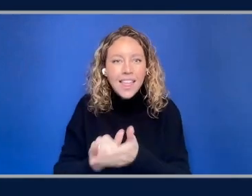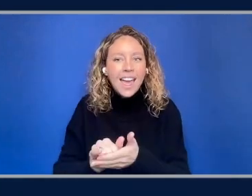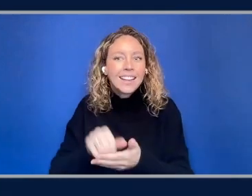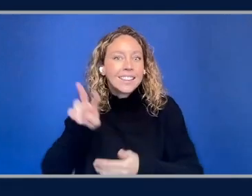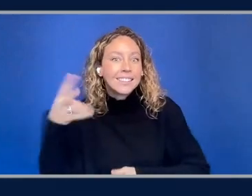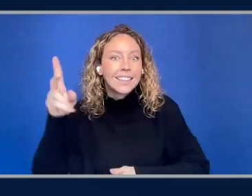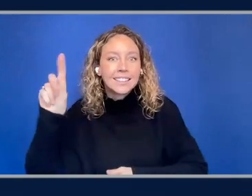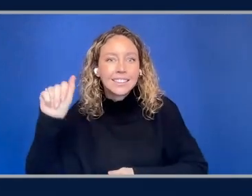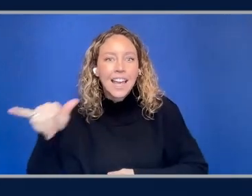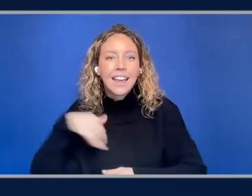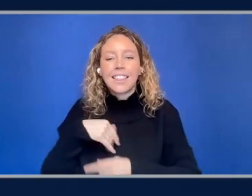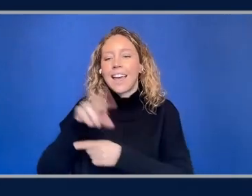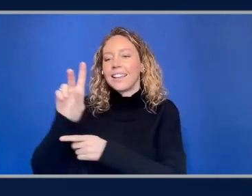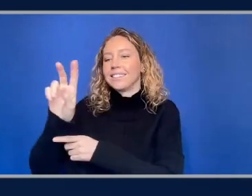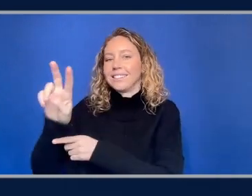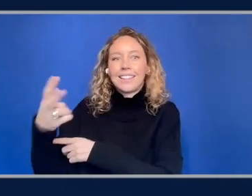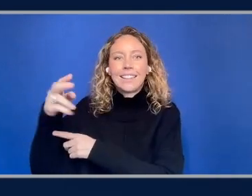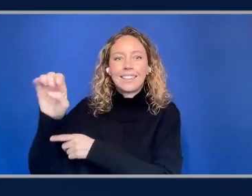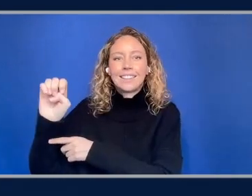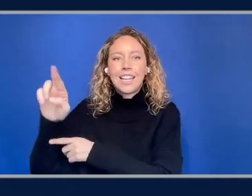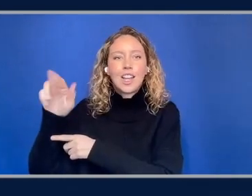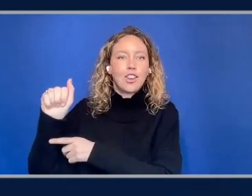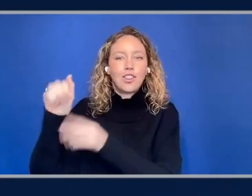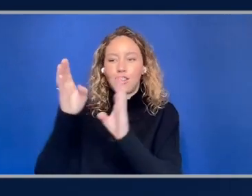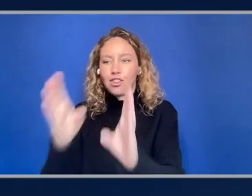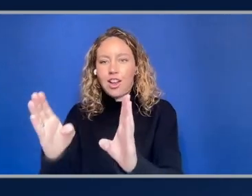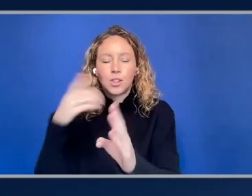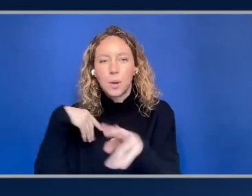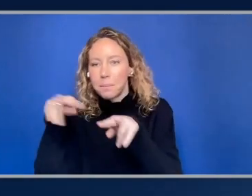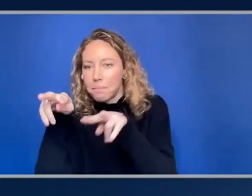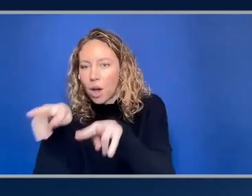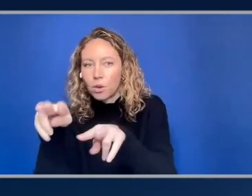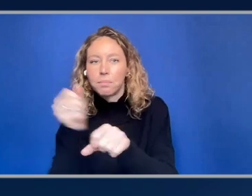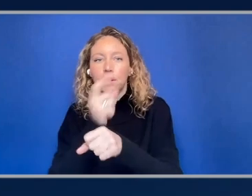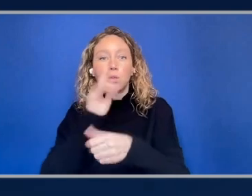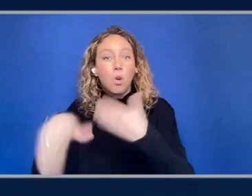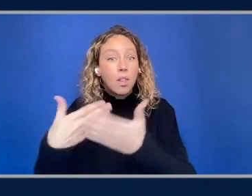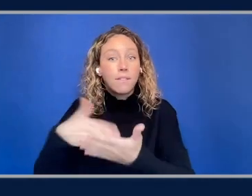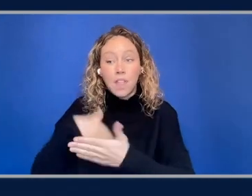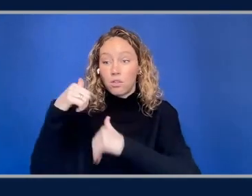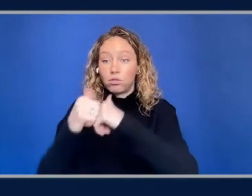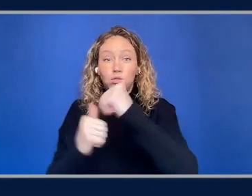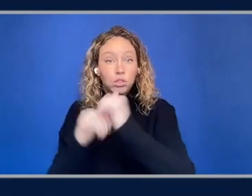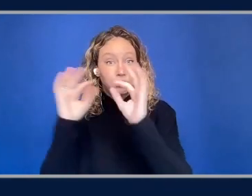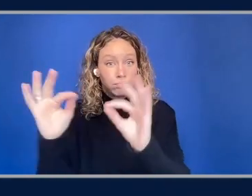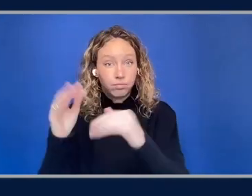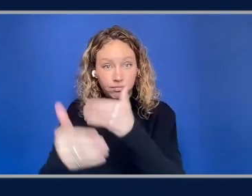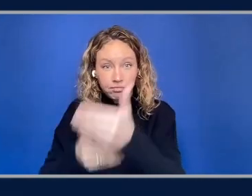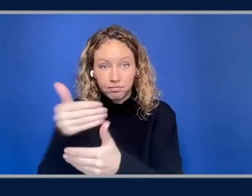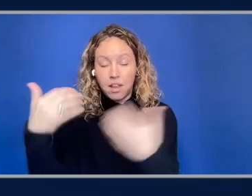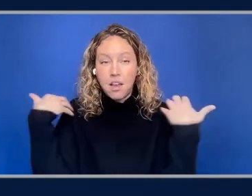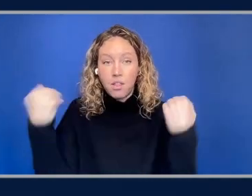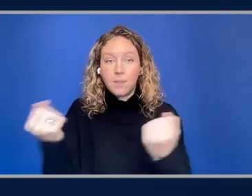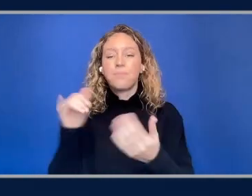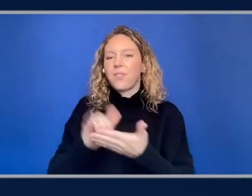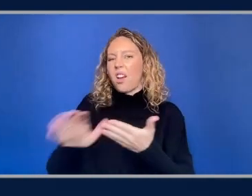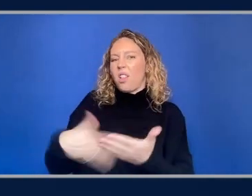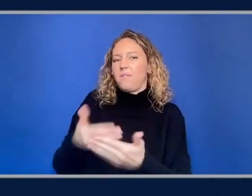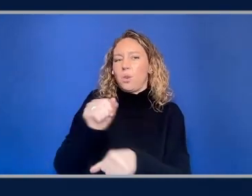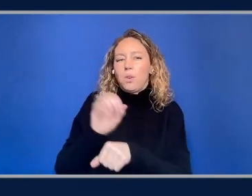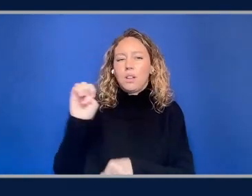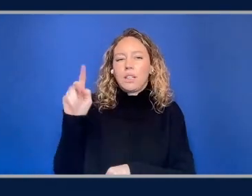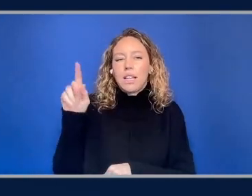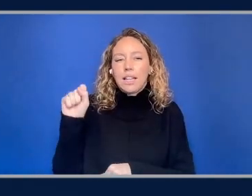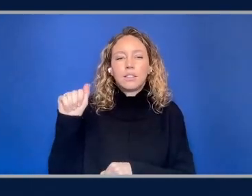era of that cluster monitoring, you know, to making sure that infrastructure remains healthy. And this is all the work that Amazon EKS, that EKS auto